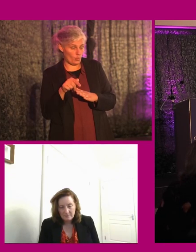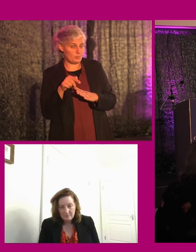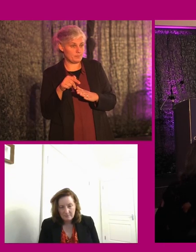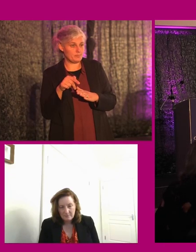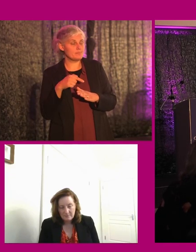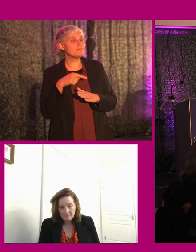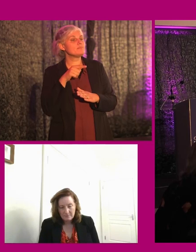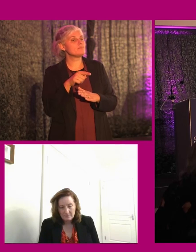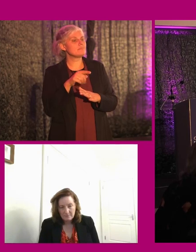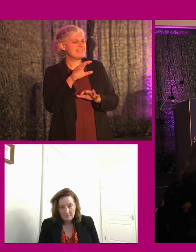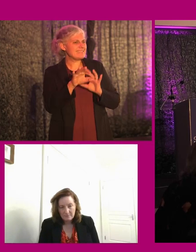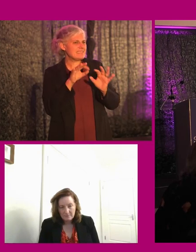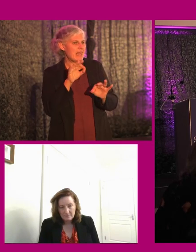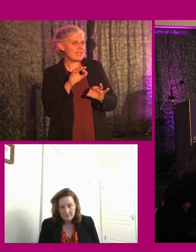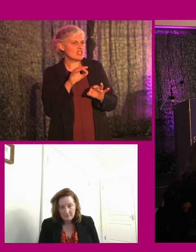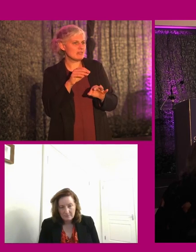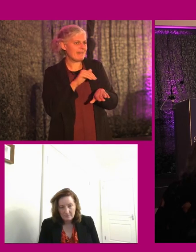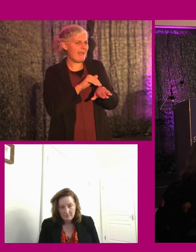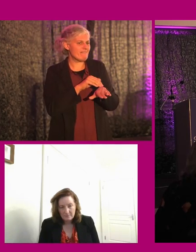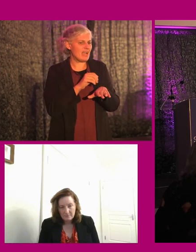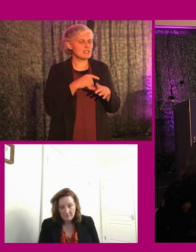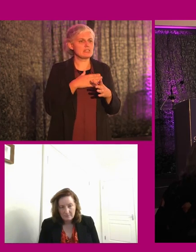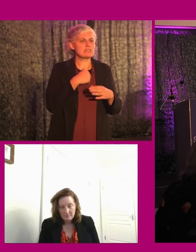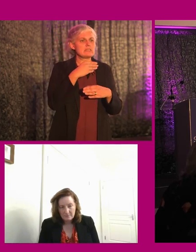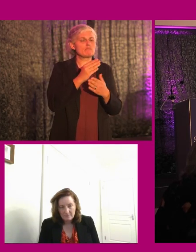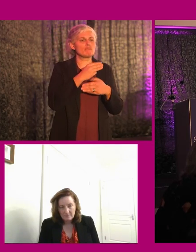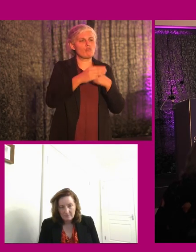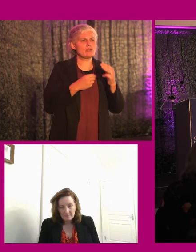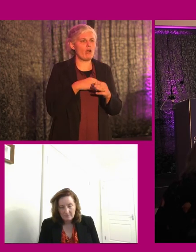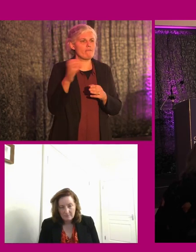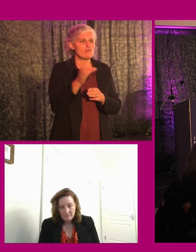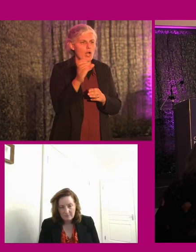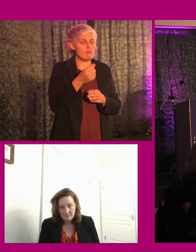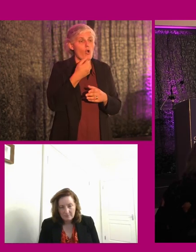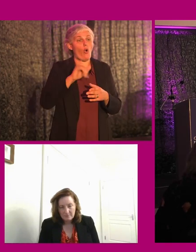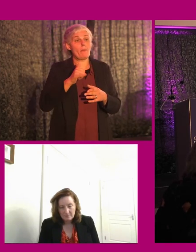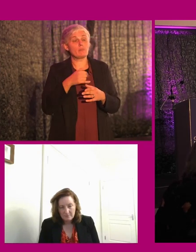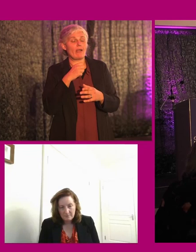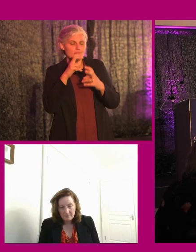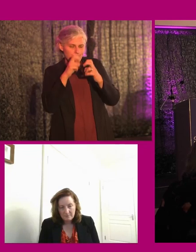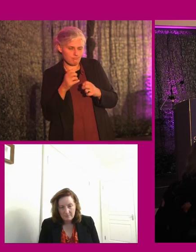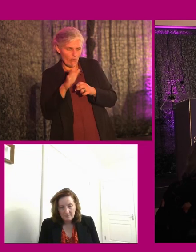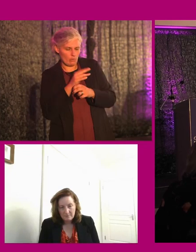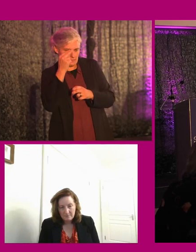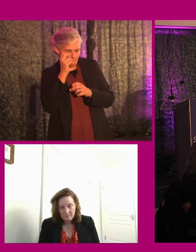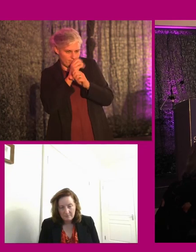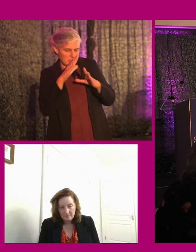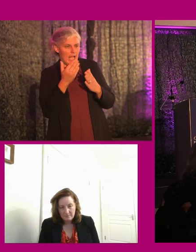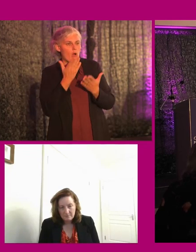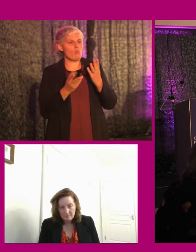Is it it a selection effect at the point of recruitment? Or did you derive any insights about promotion and